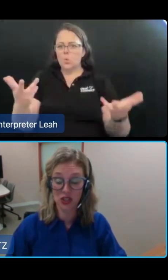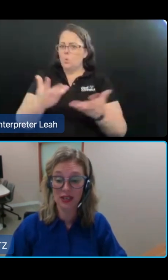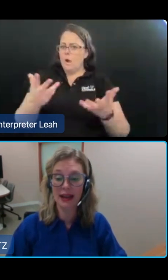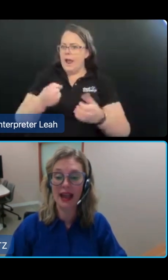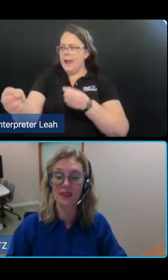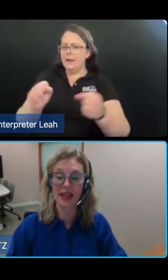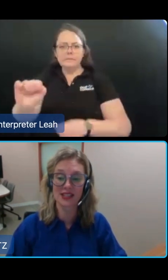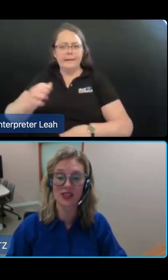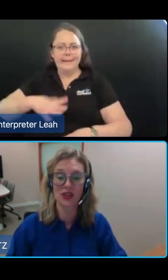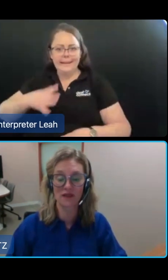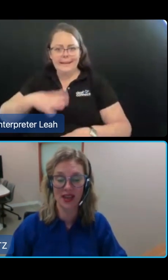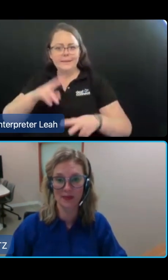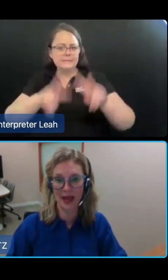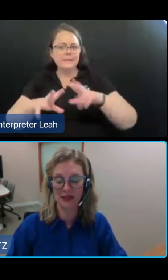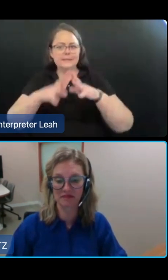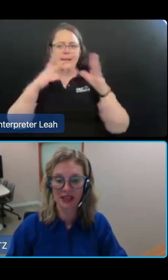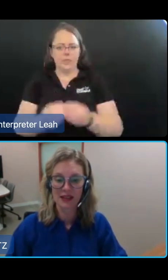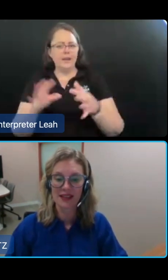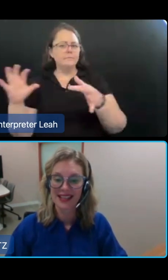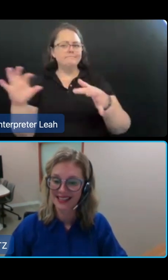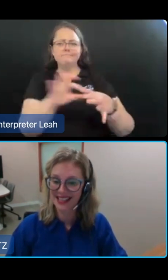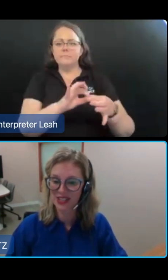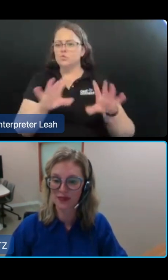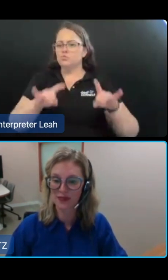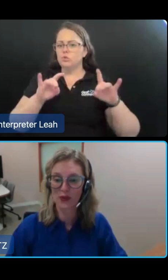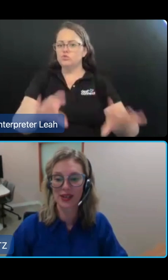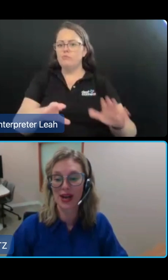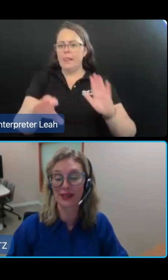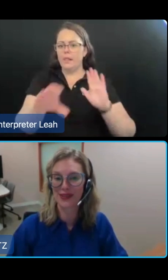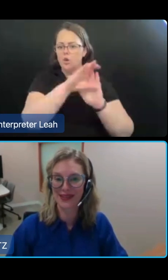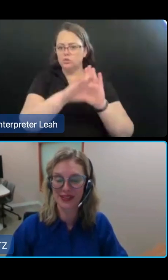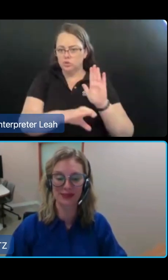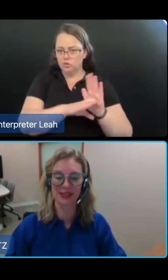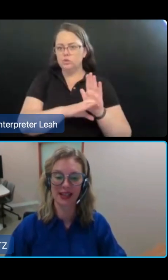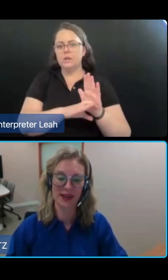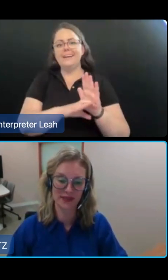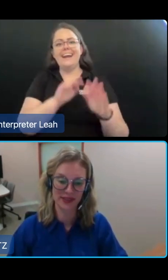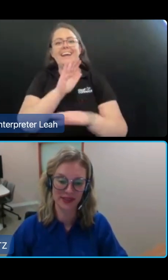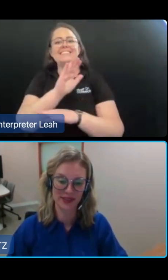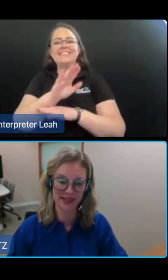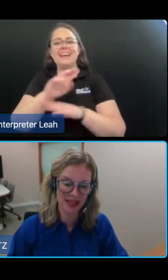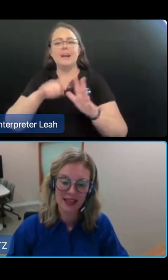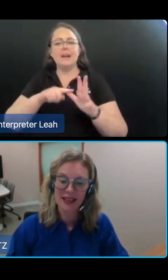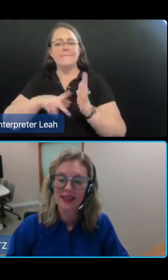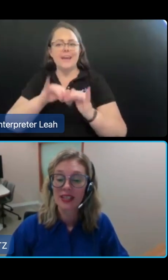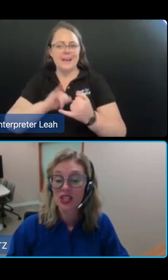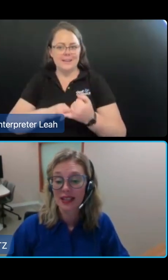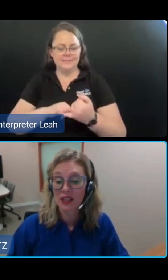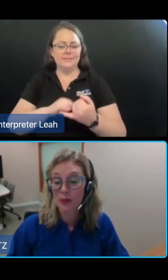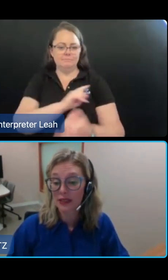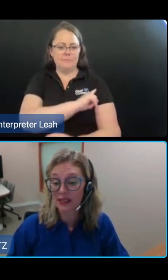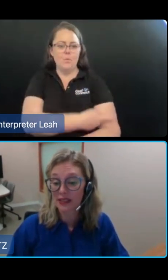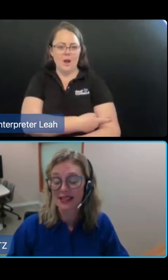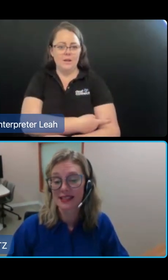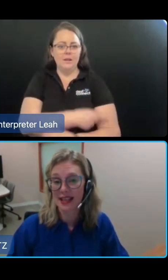Constitution and the external affairs power. That's Section 49 for those of you that would like a reference. The initial